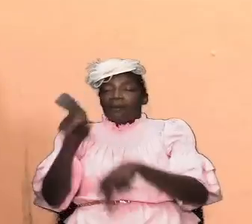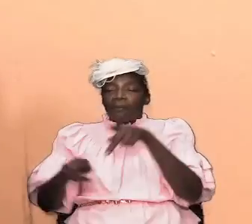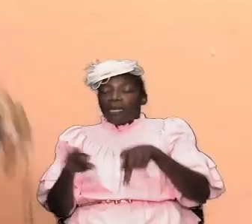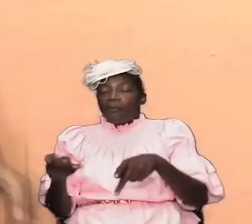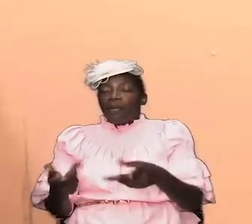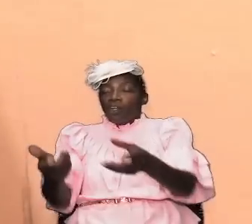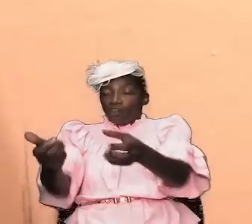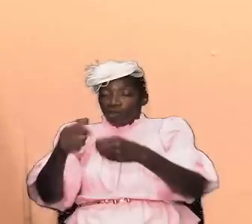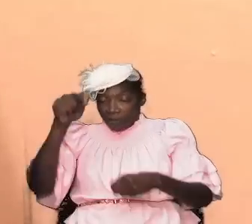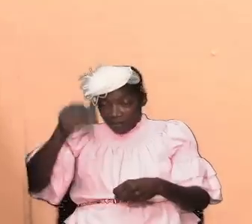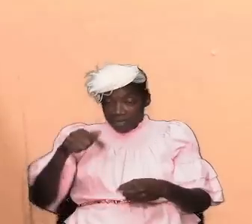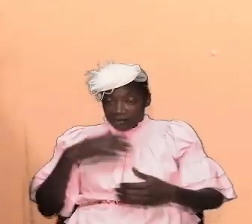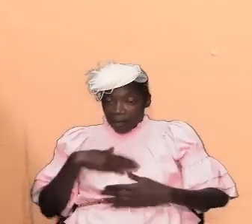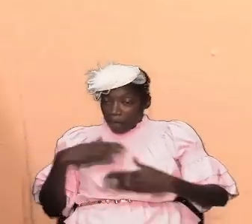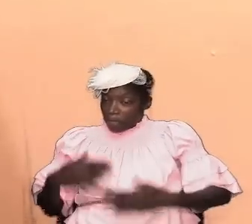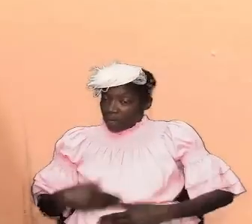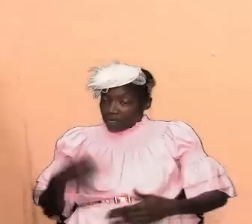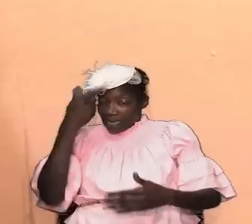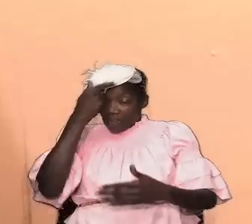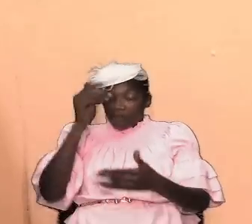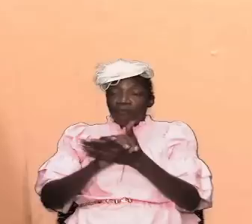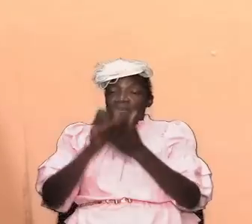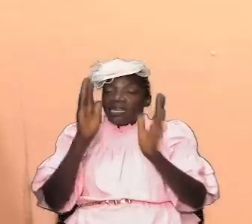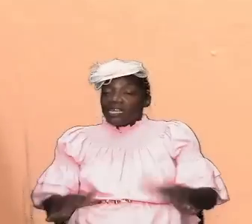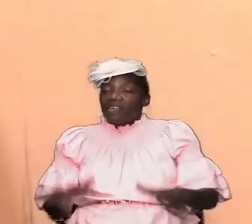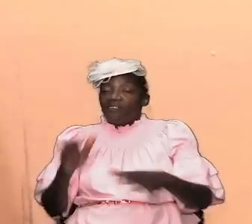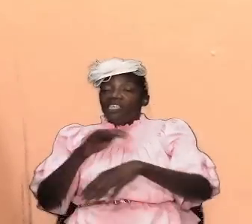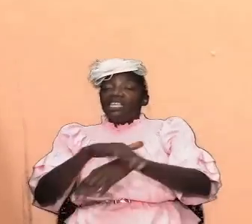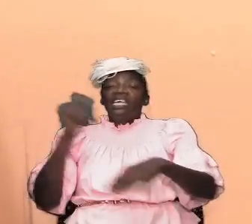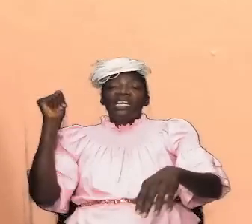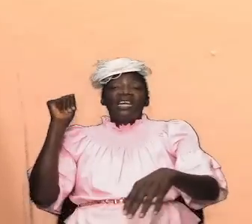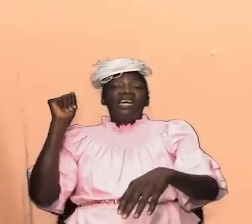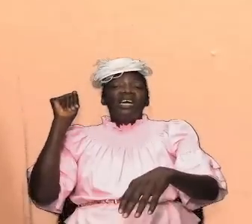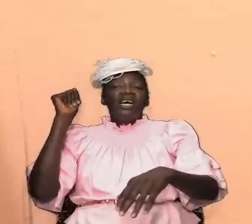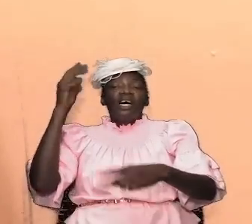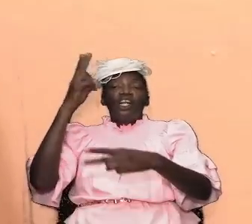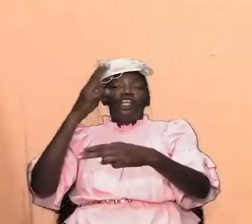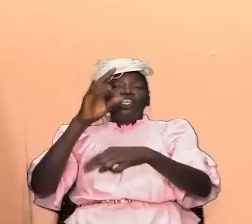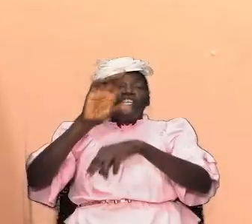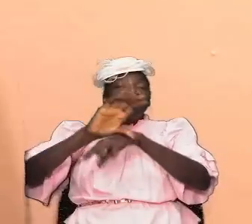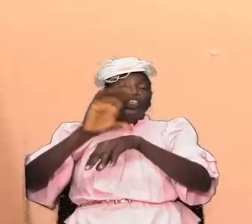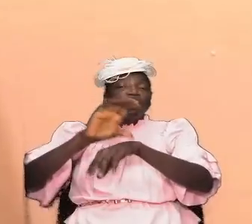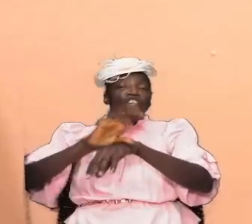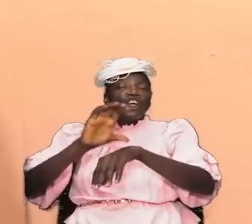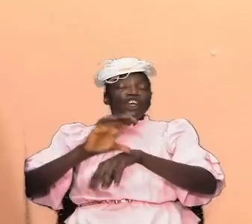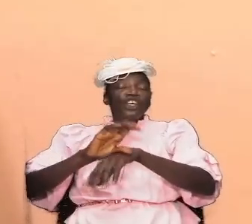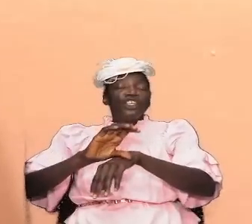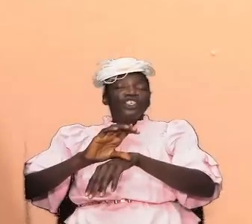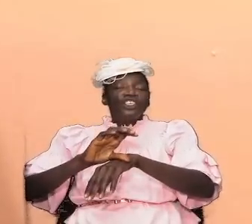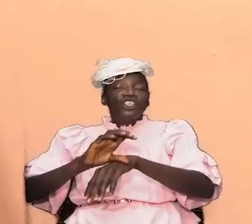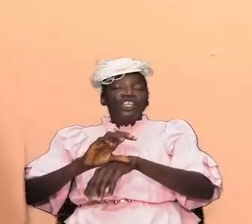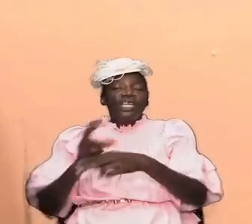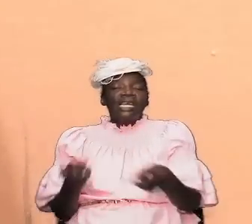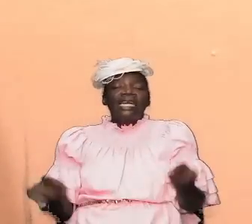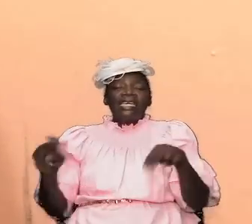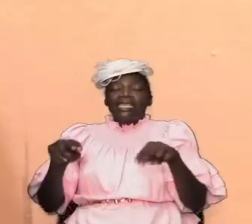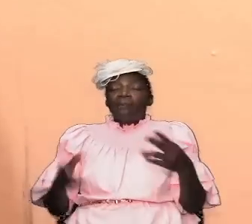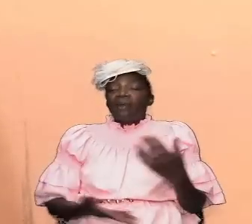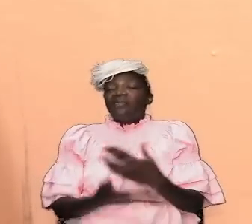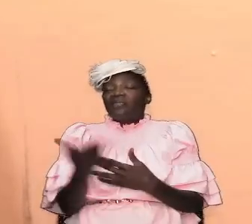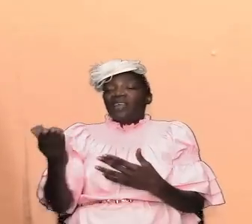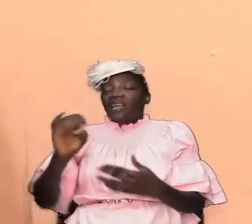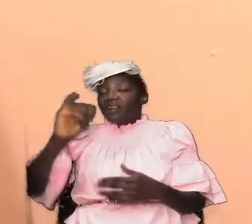this body of believers called the church even though it was happening right there in